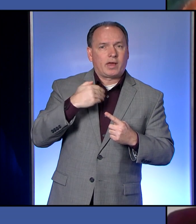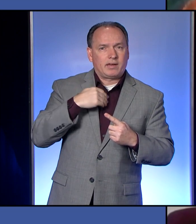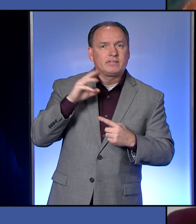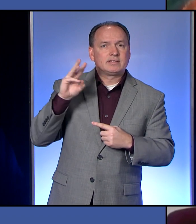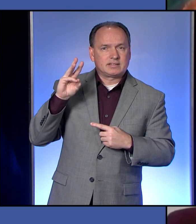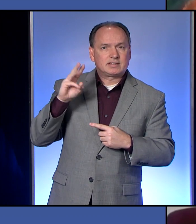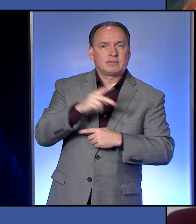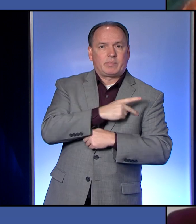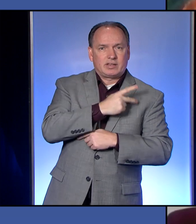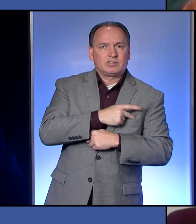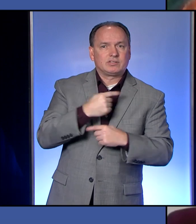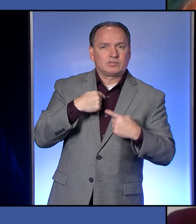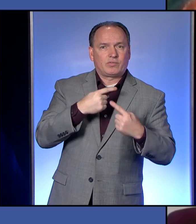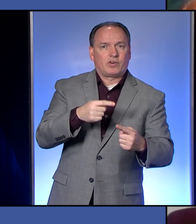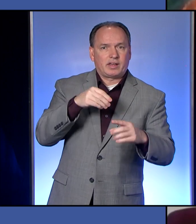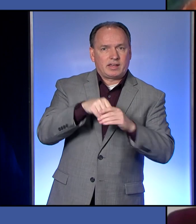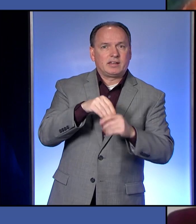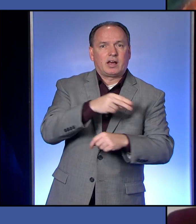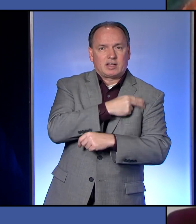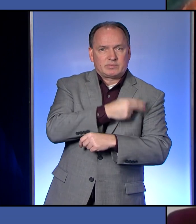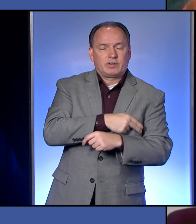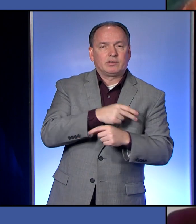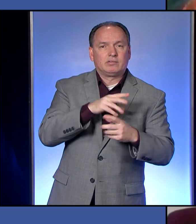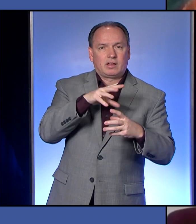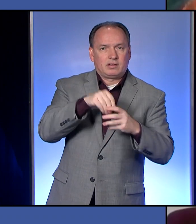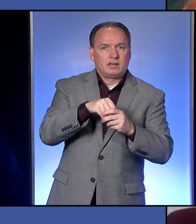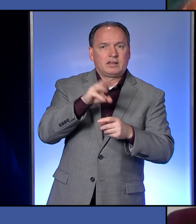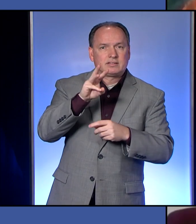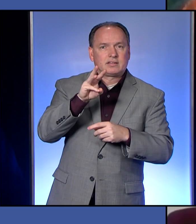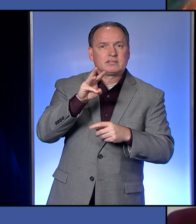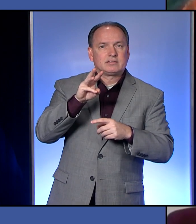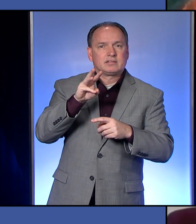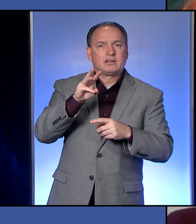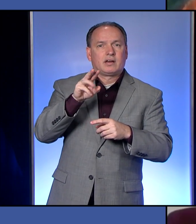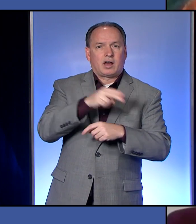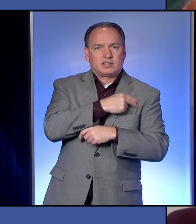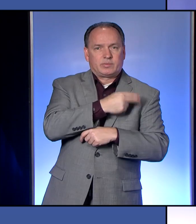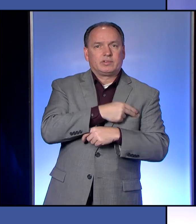six patients in amongst the six UPMC hospitals.